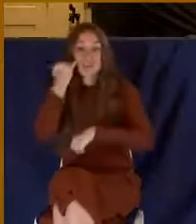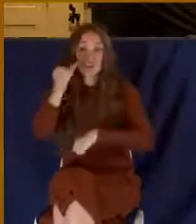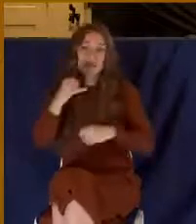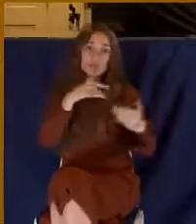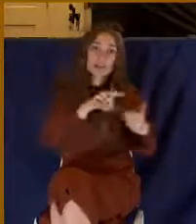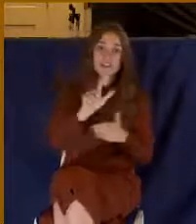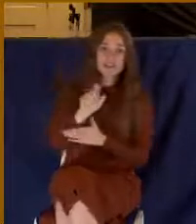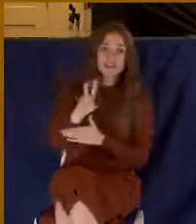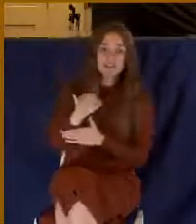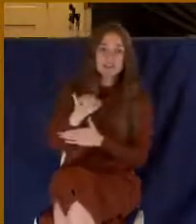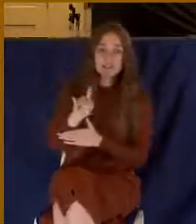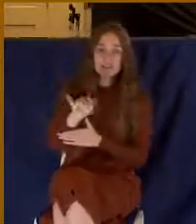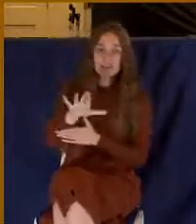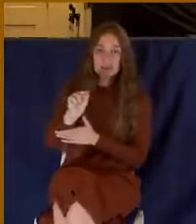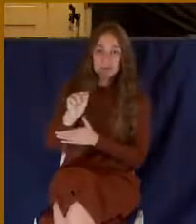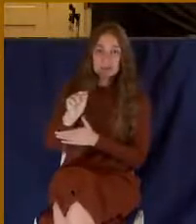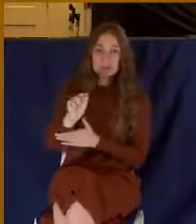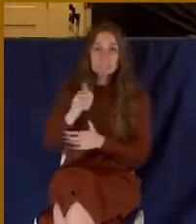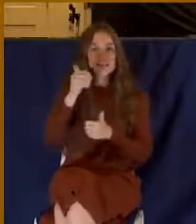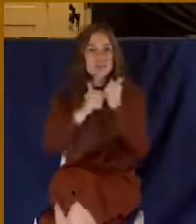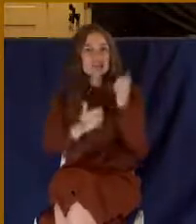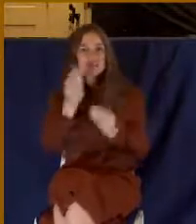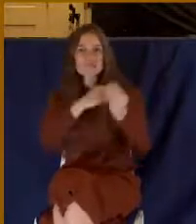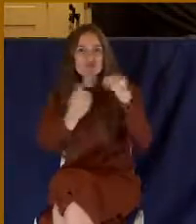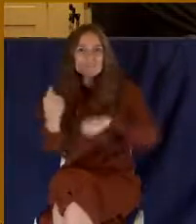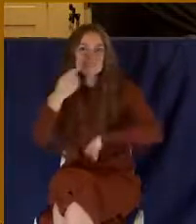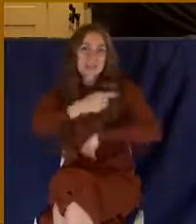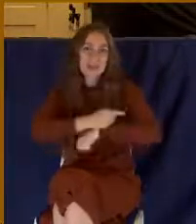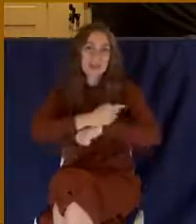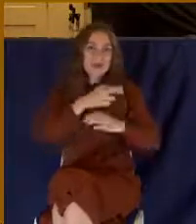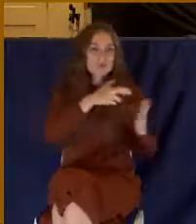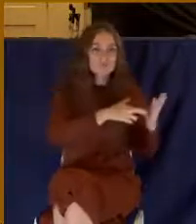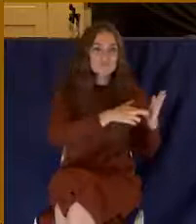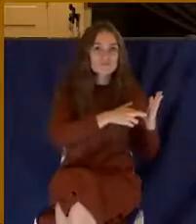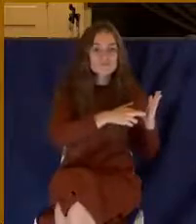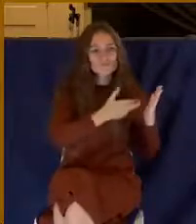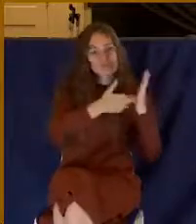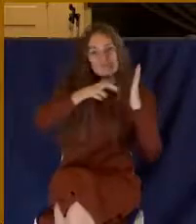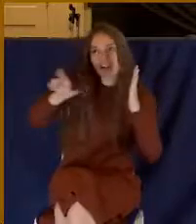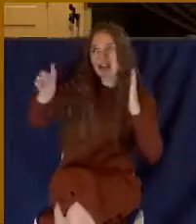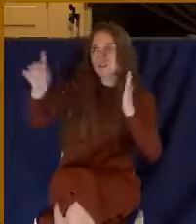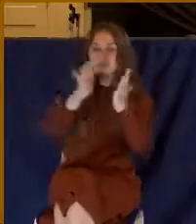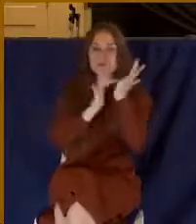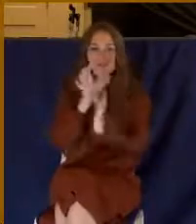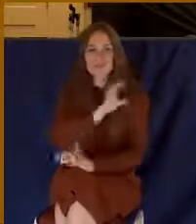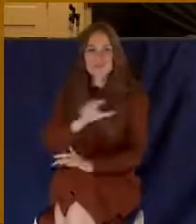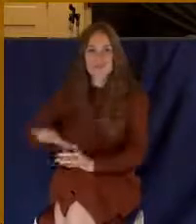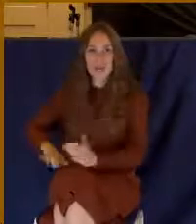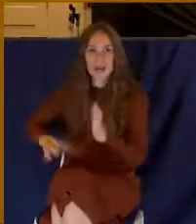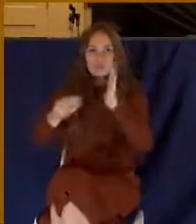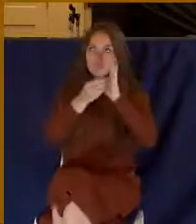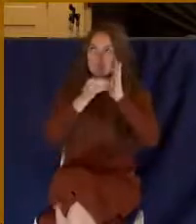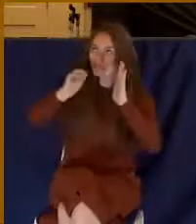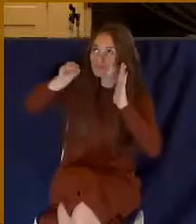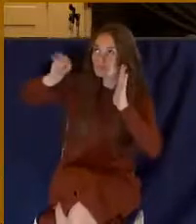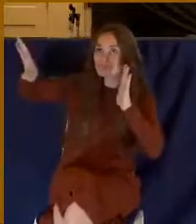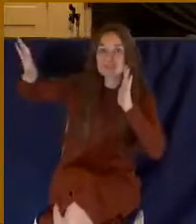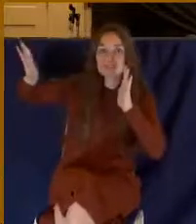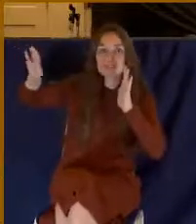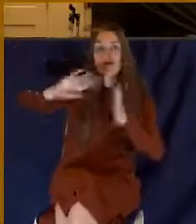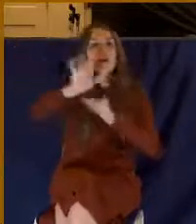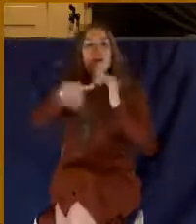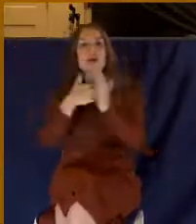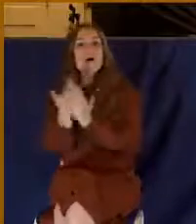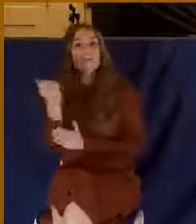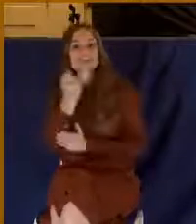it, but you look at those feast days, each one of them pointed in a way to Jesus Christ. And the Sabbath days, all the